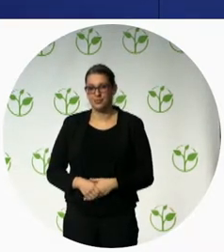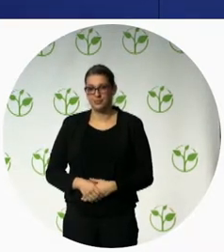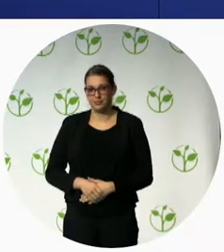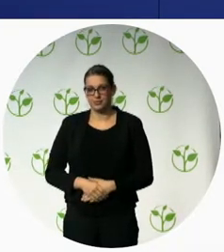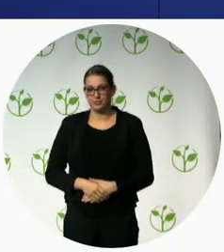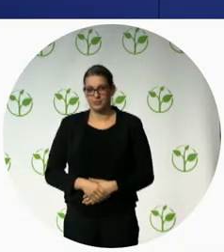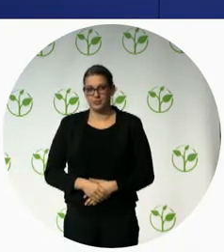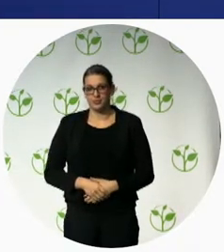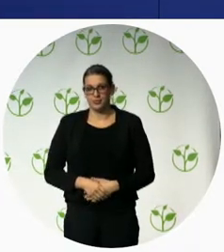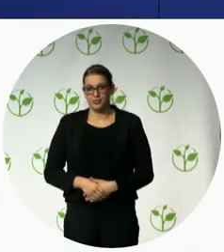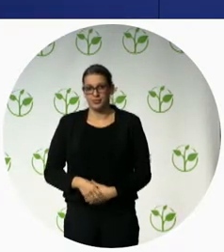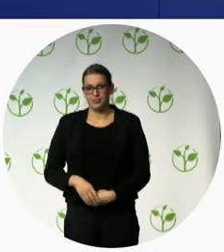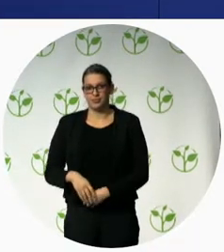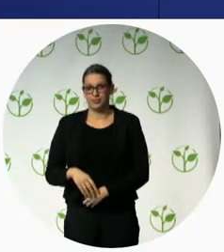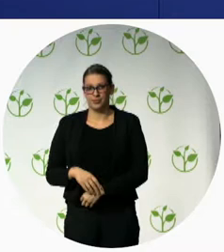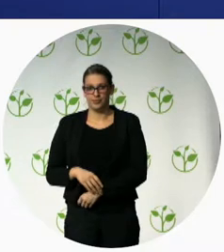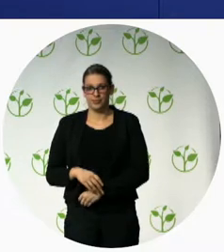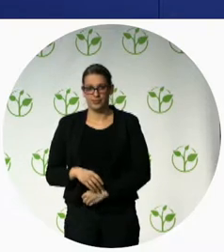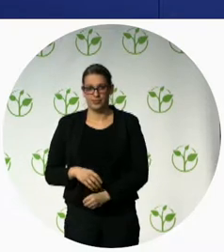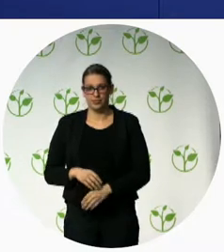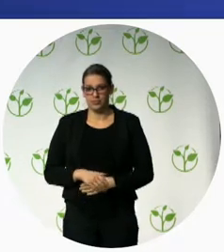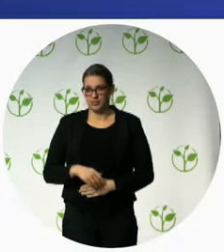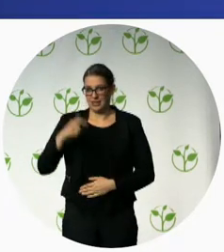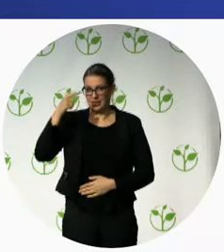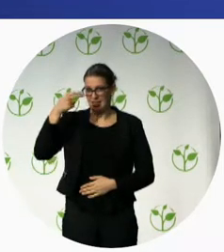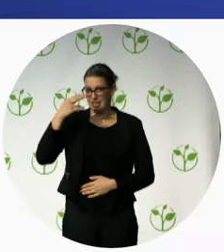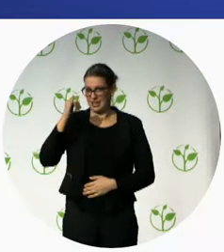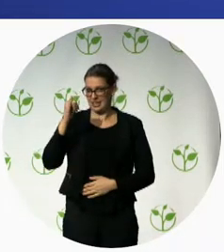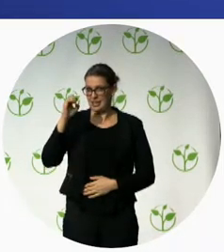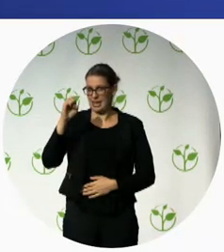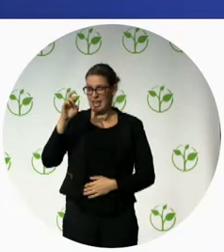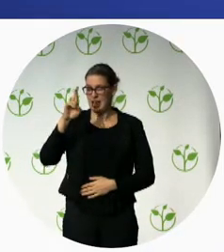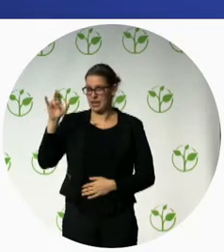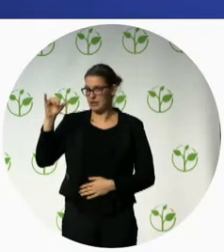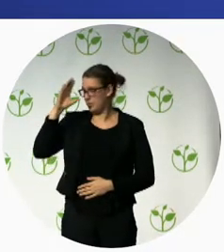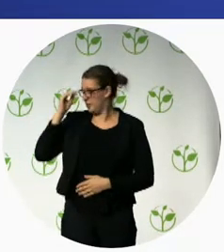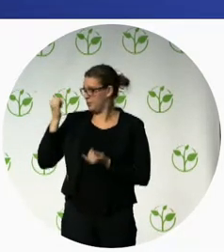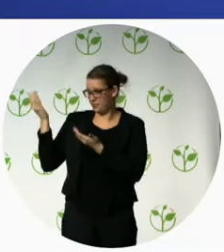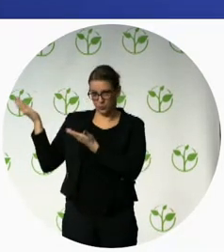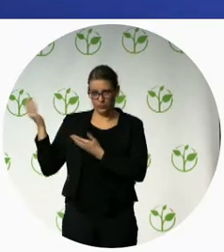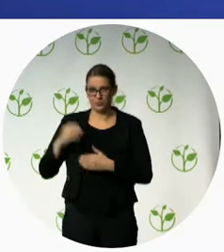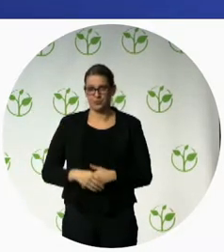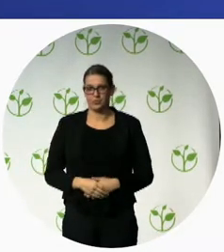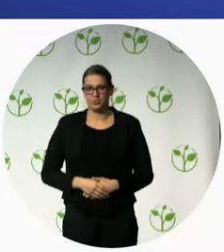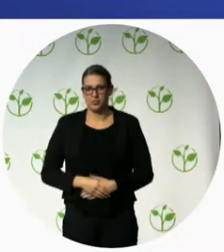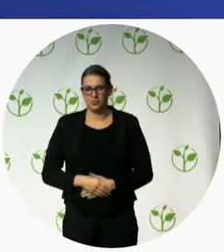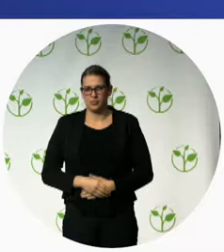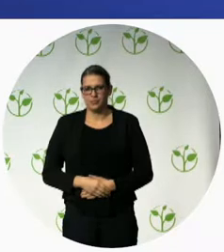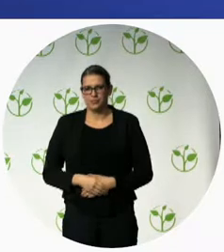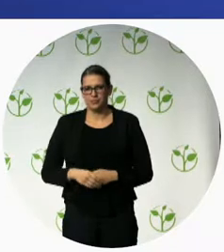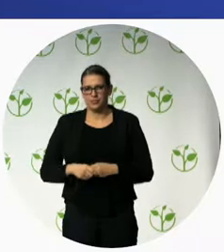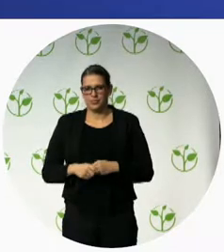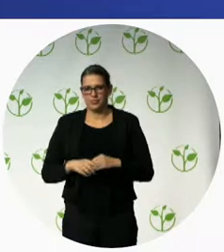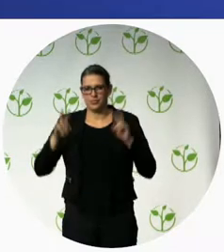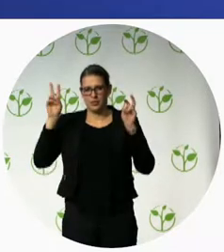Thierry Thank you Catherine The ICRC Moveability Foundation is a foundation created